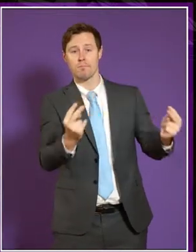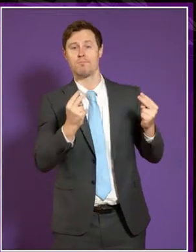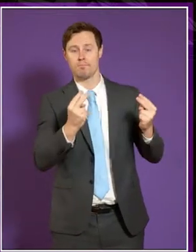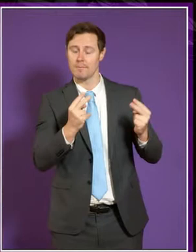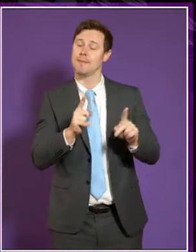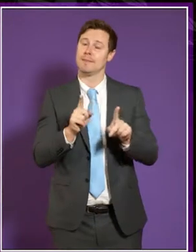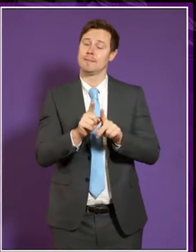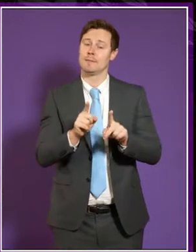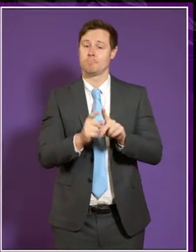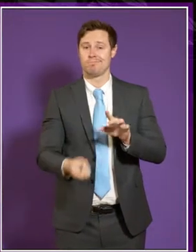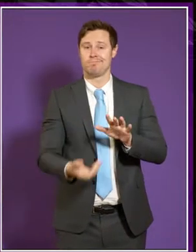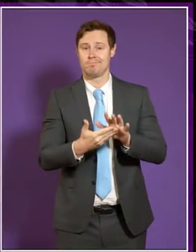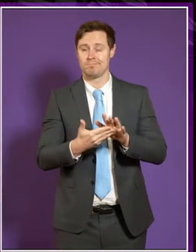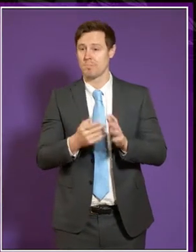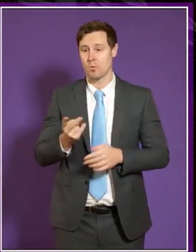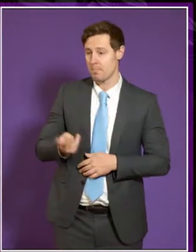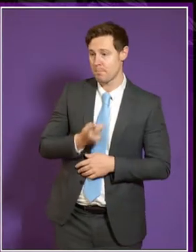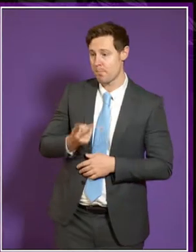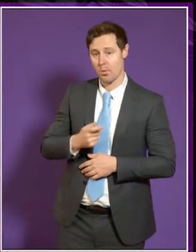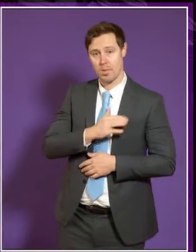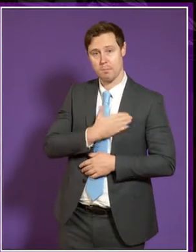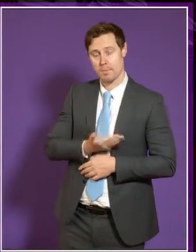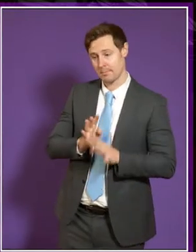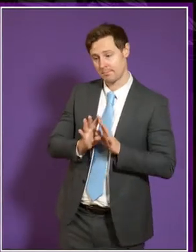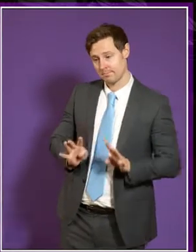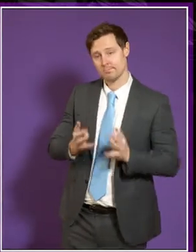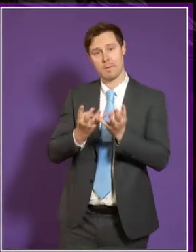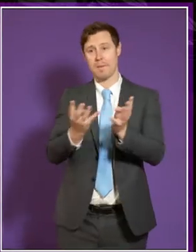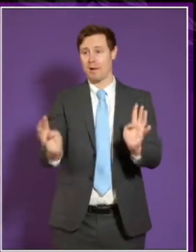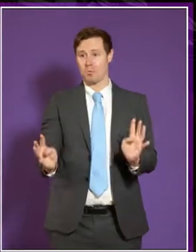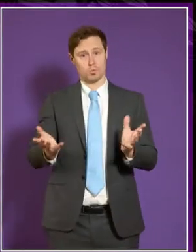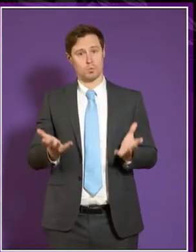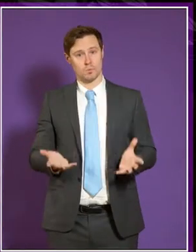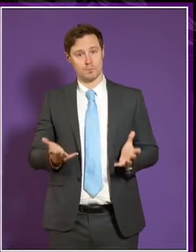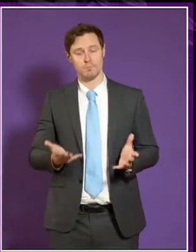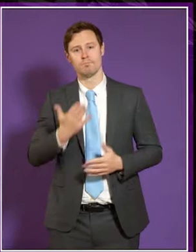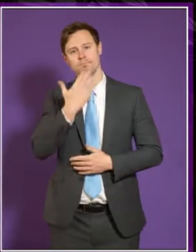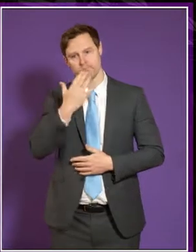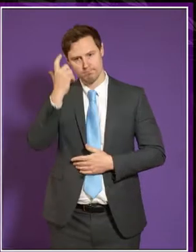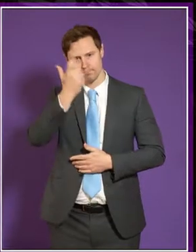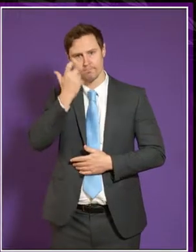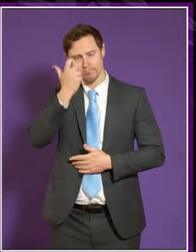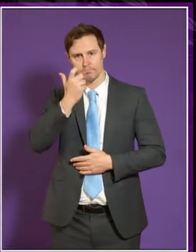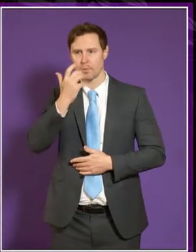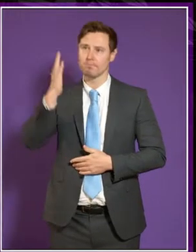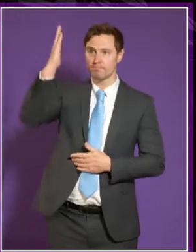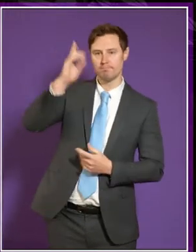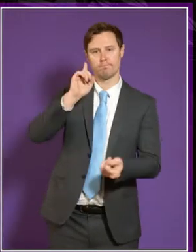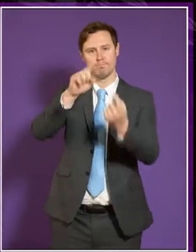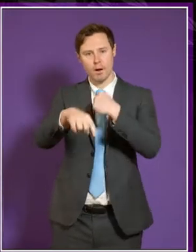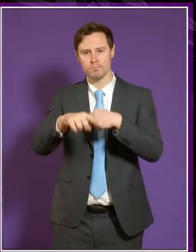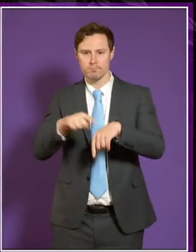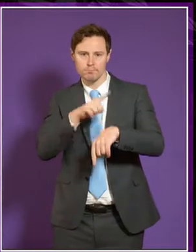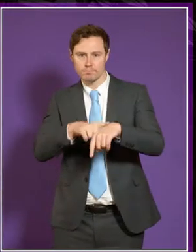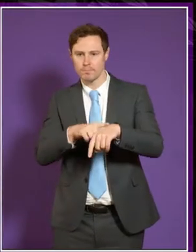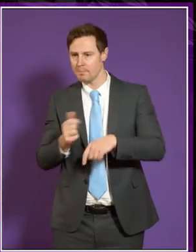end, I would ask both committee members and the panels that we have before us today to consider that when answering and try